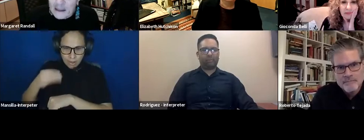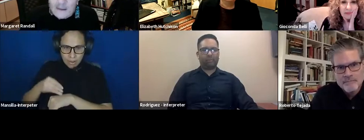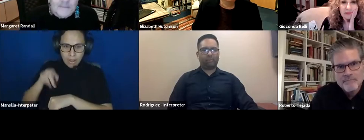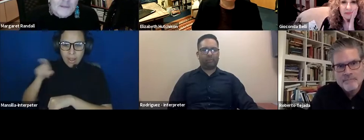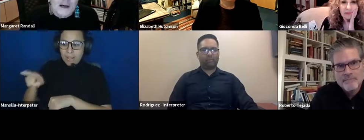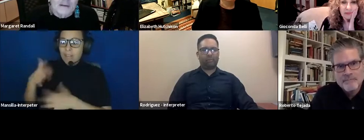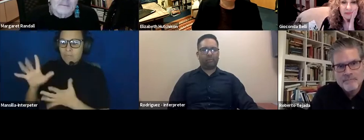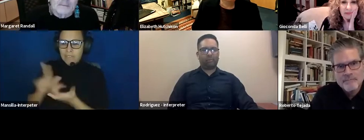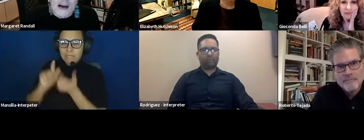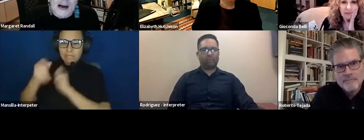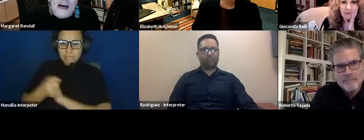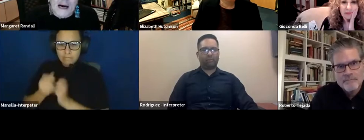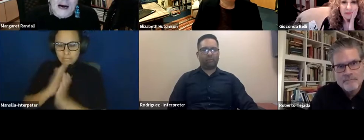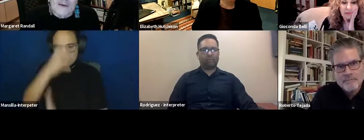man.